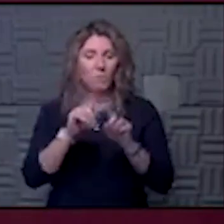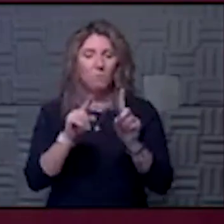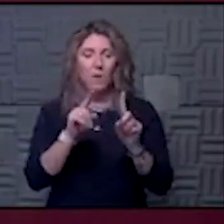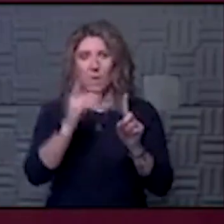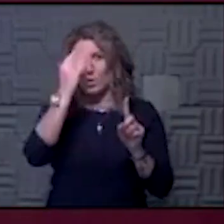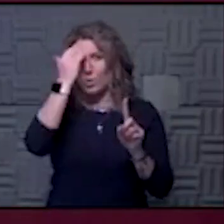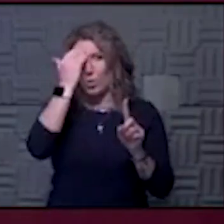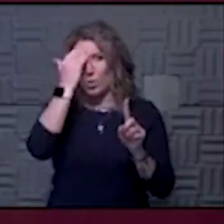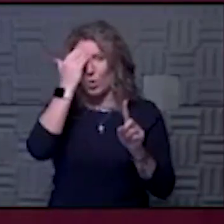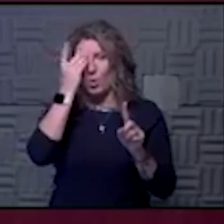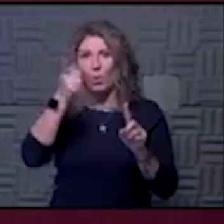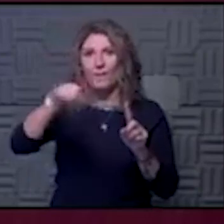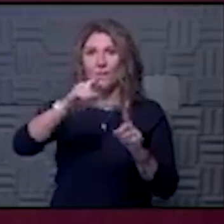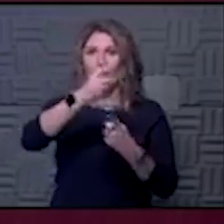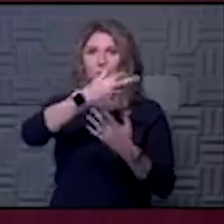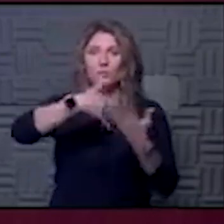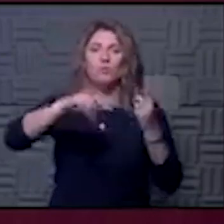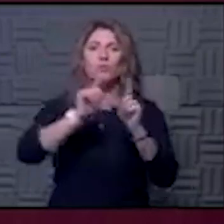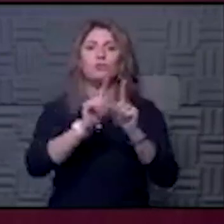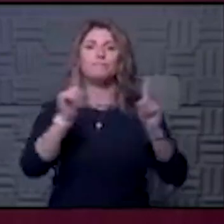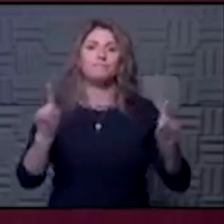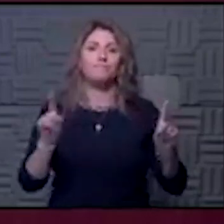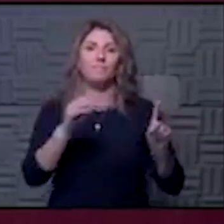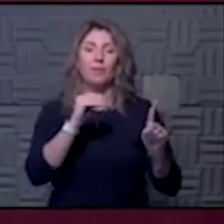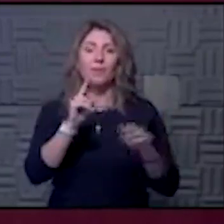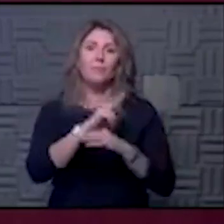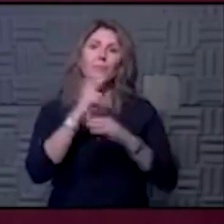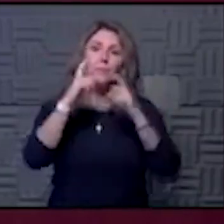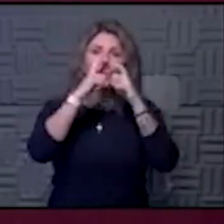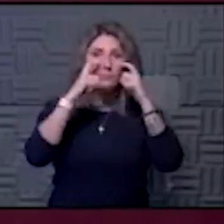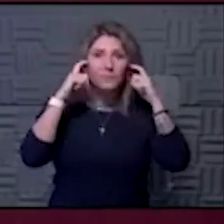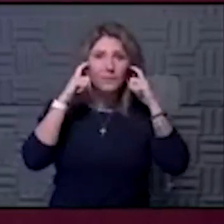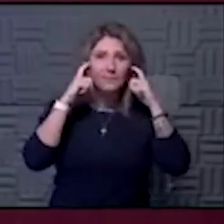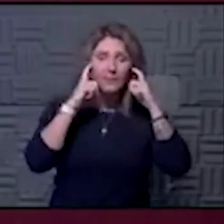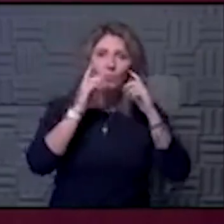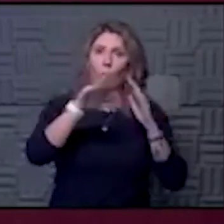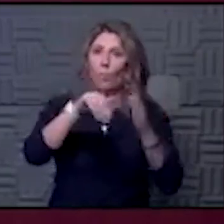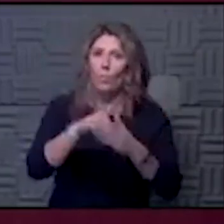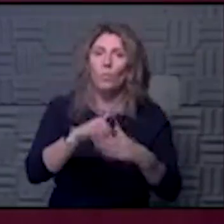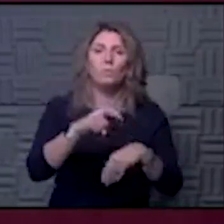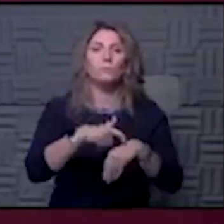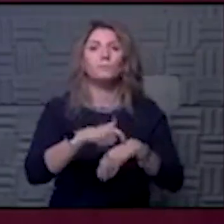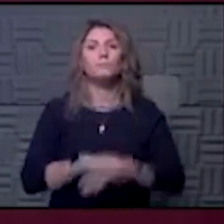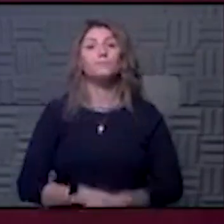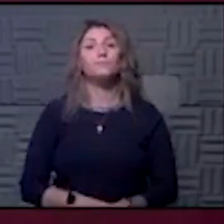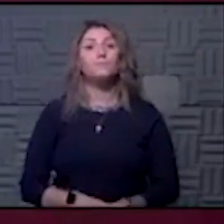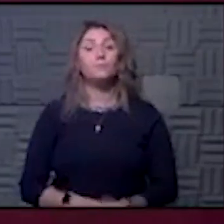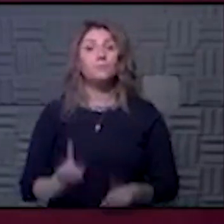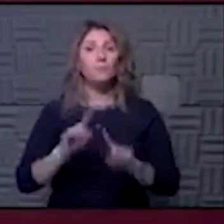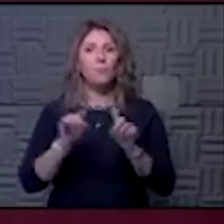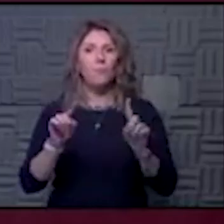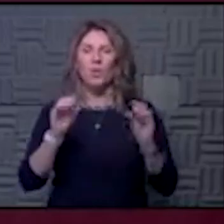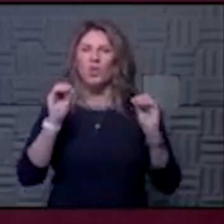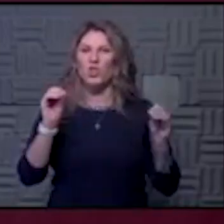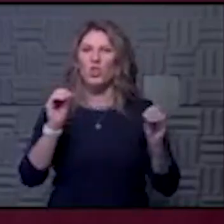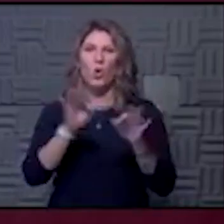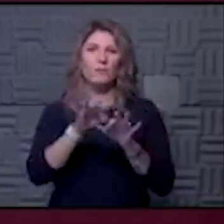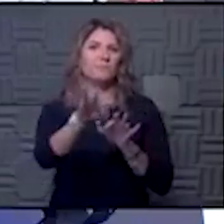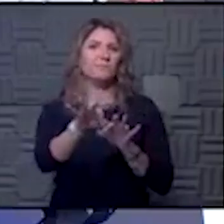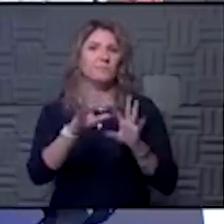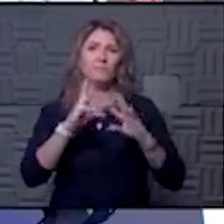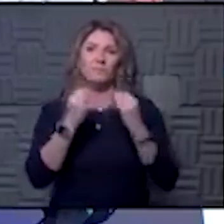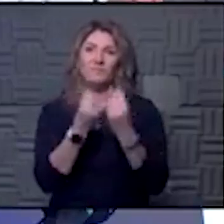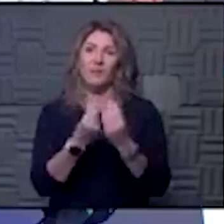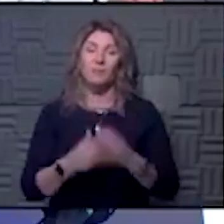socially distancing and mask wearing at all times, but no extended family. Yeah.